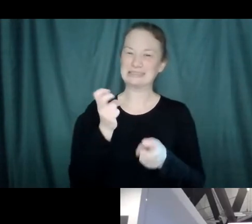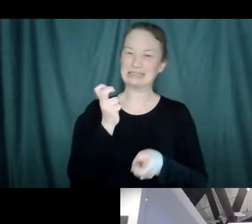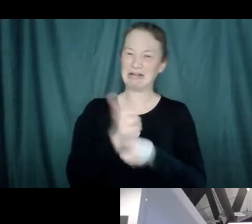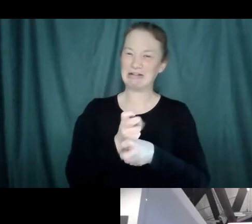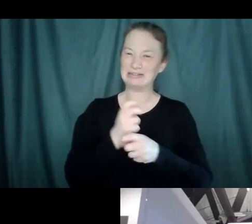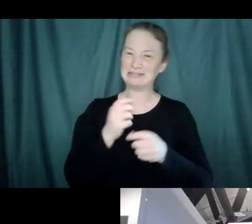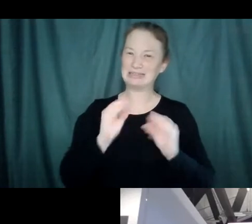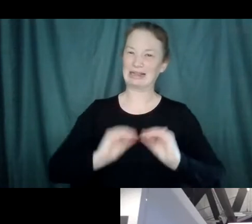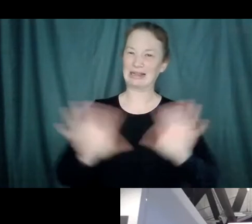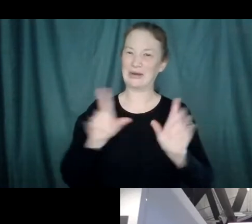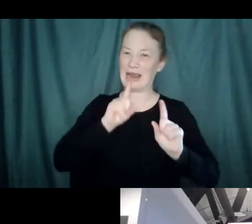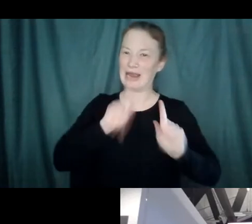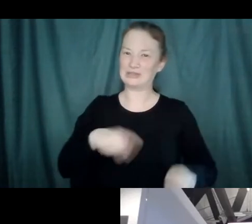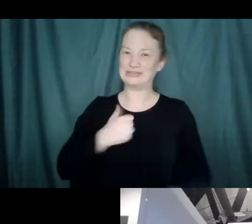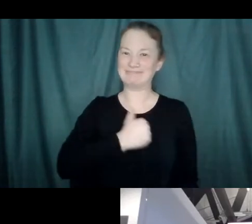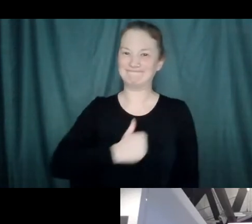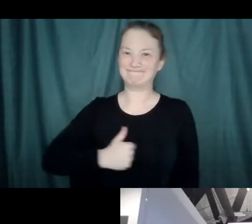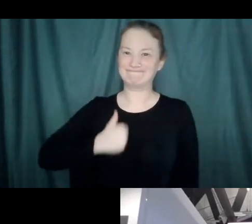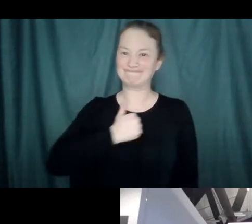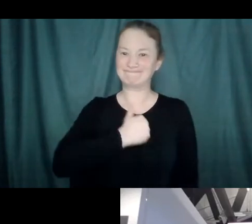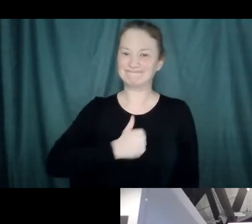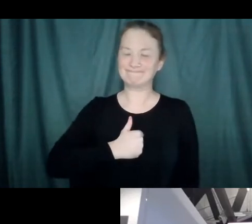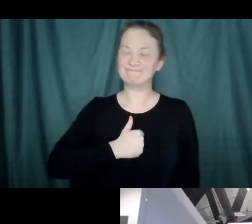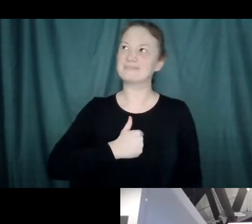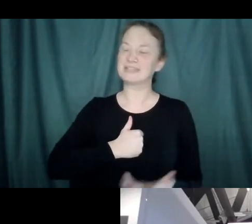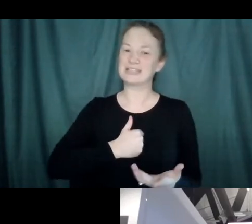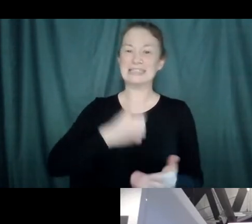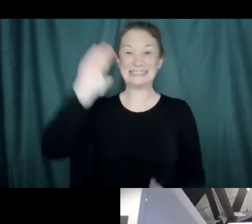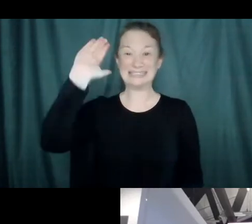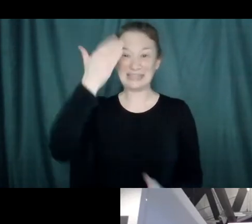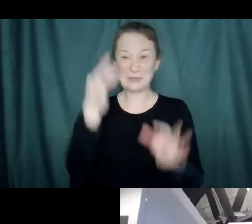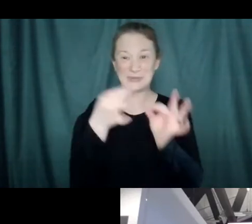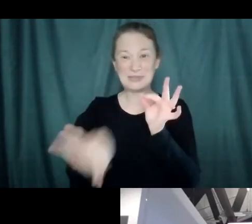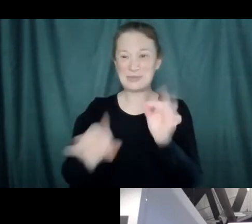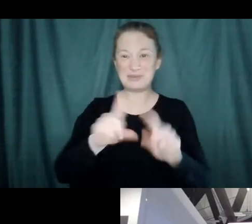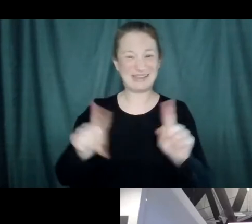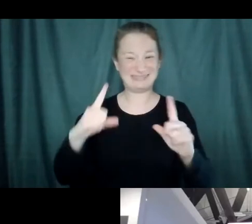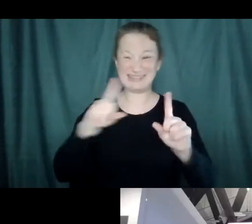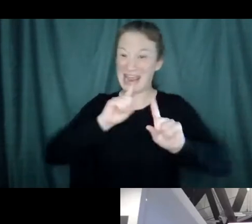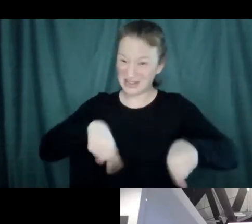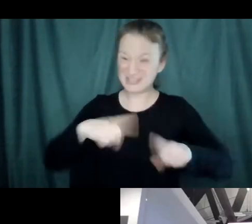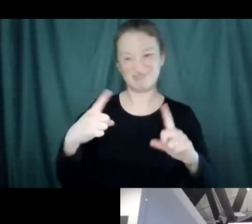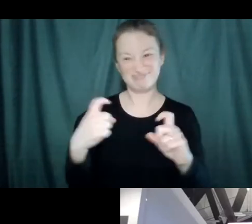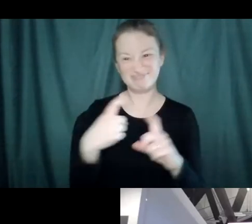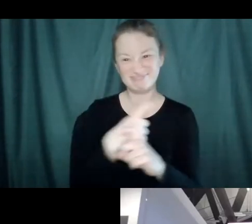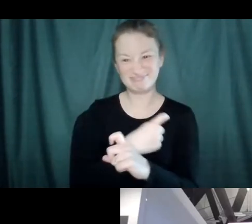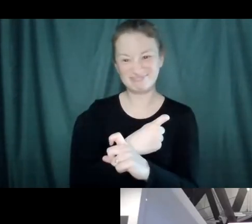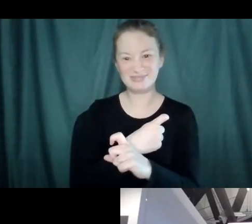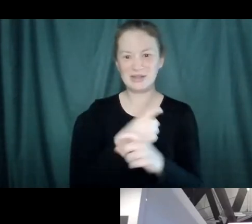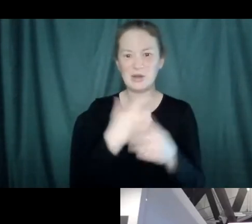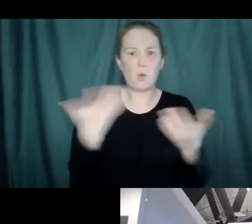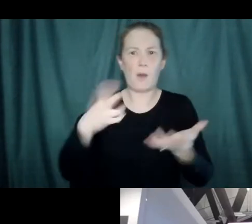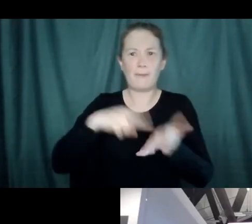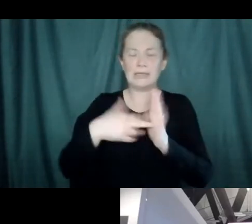I apologize because, again, it seems like a simple question. When we talk about what is a good immune system,